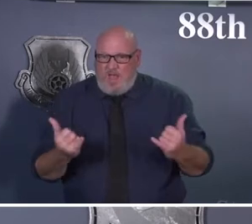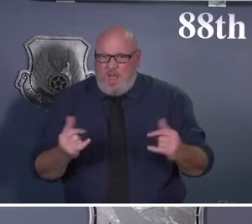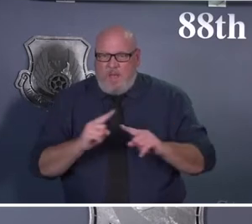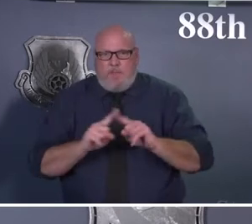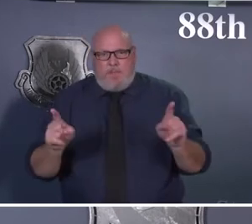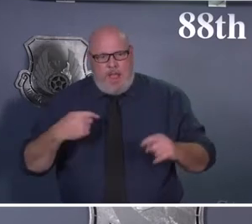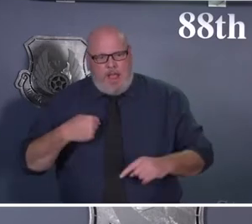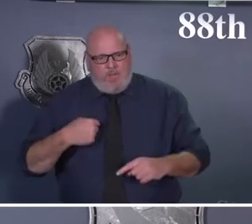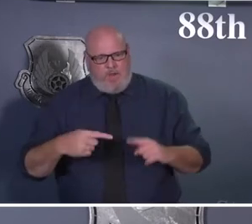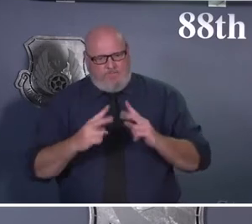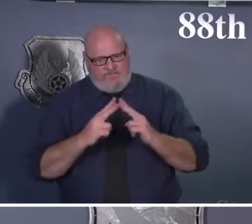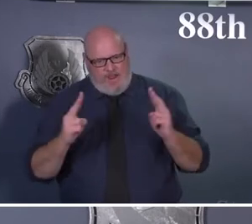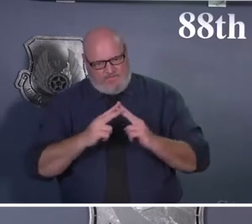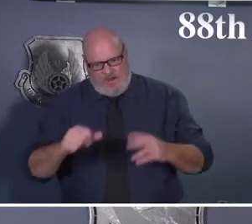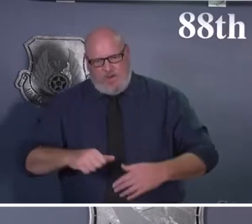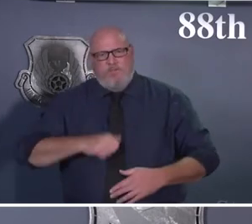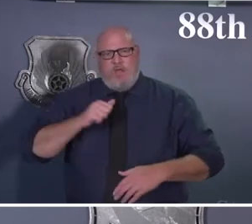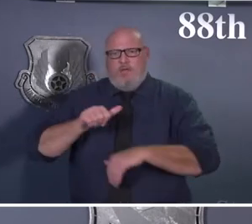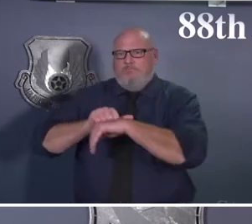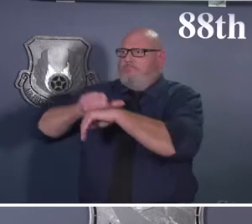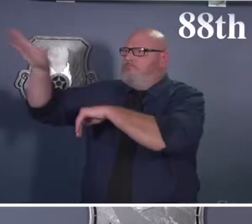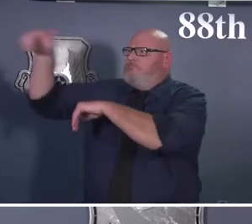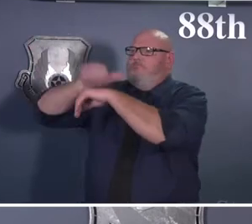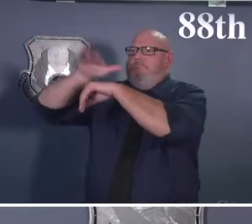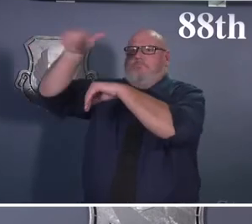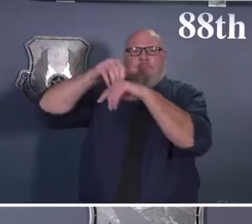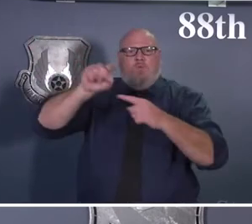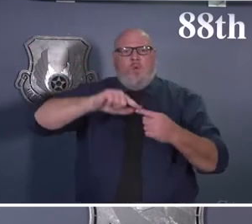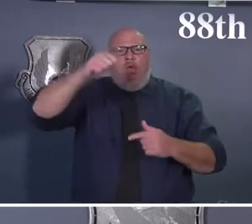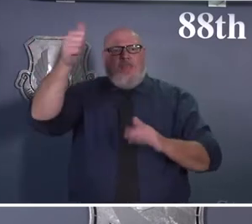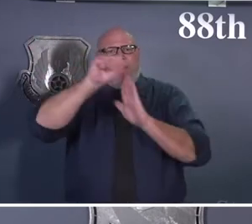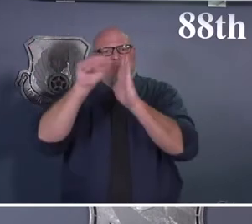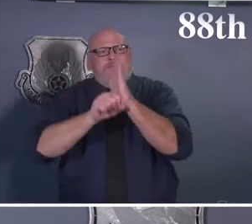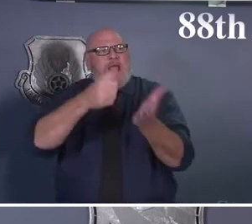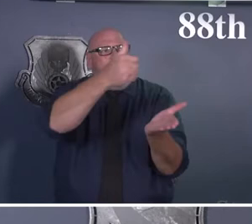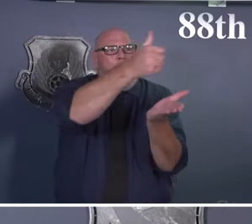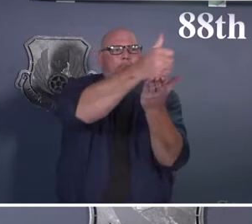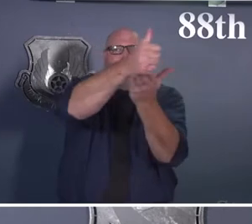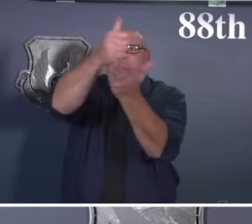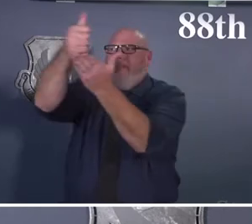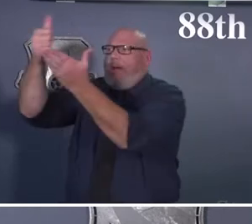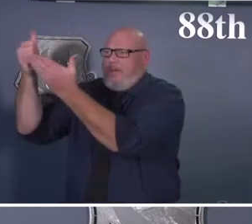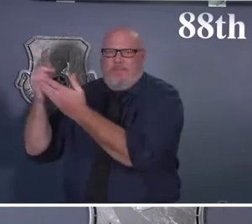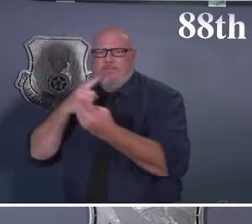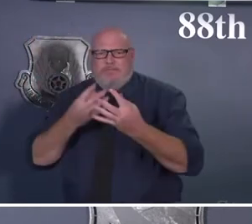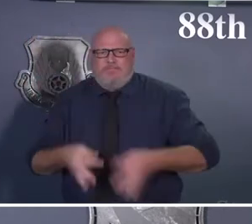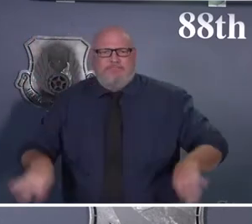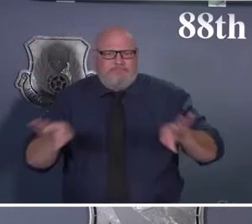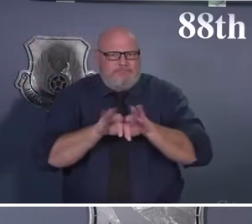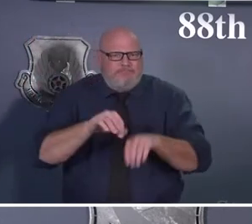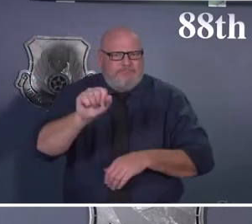support and everything that you have given back to our medical center, and we certainly thank the support of our community partners